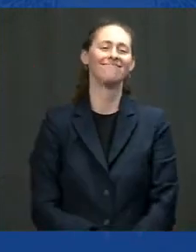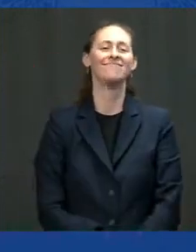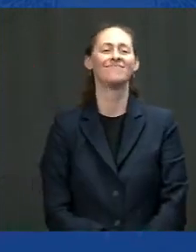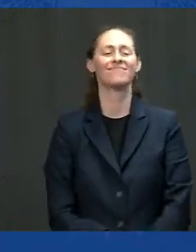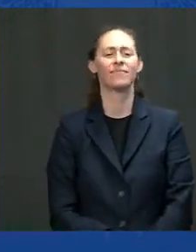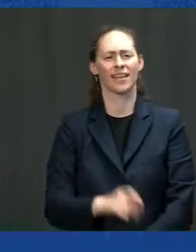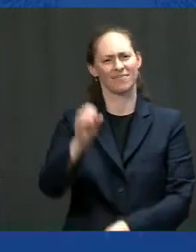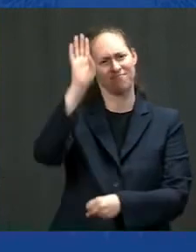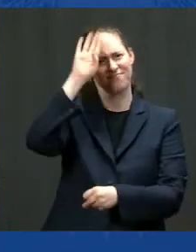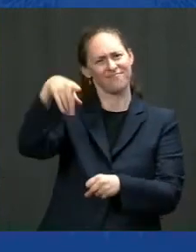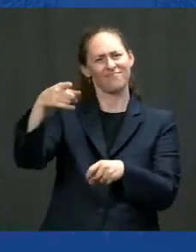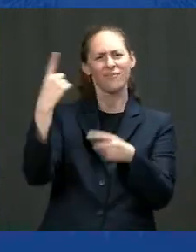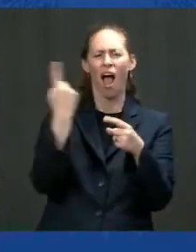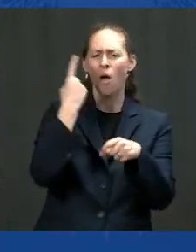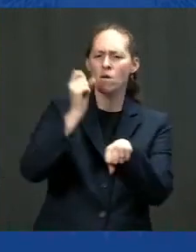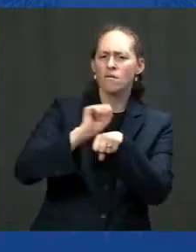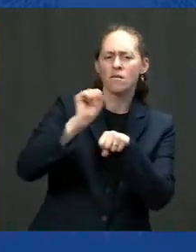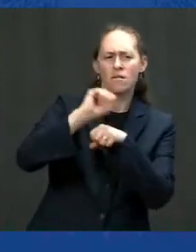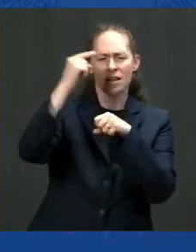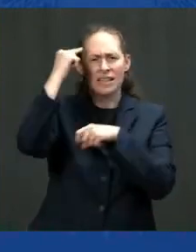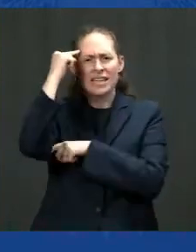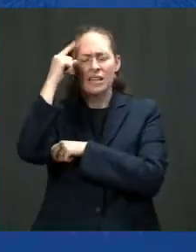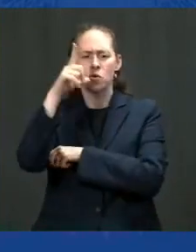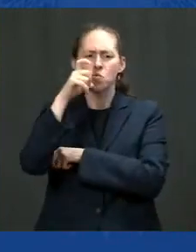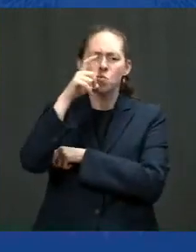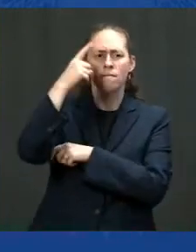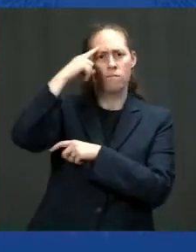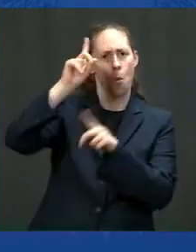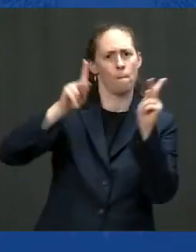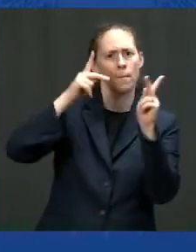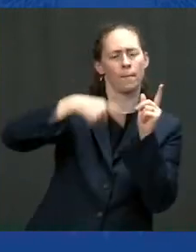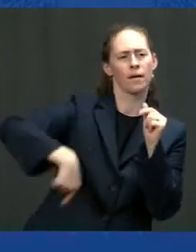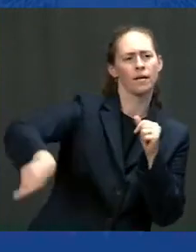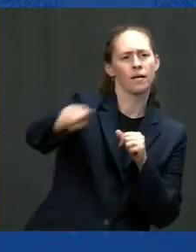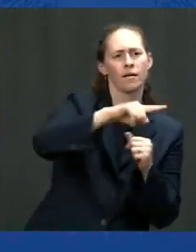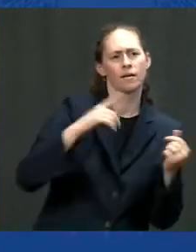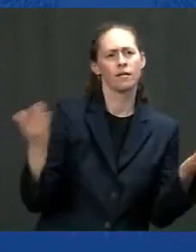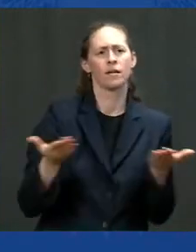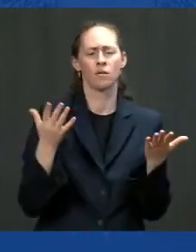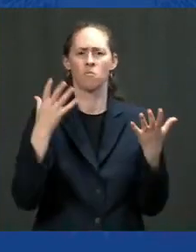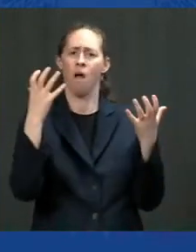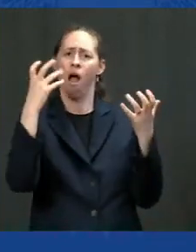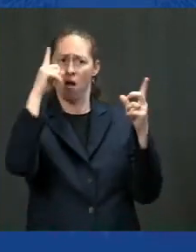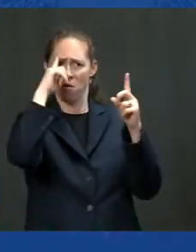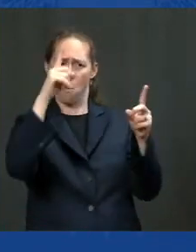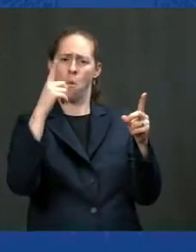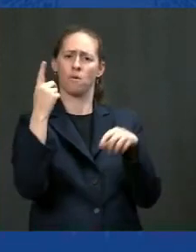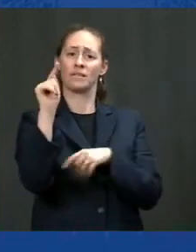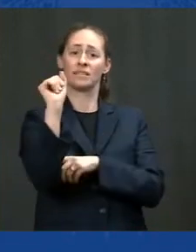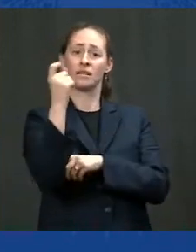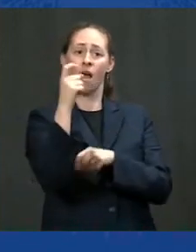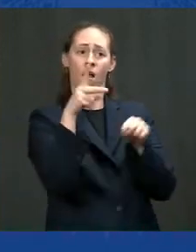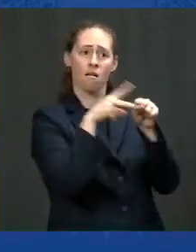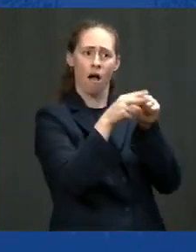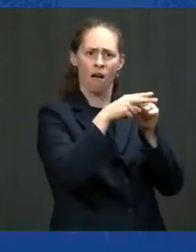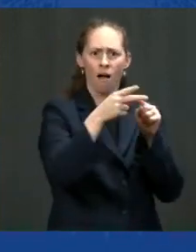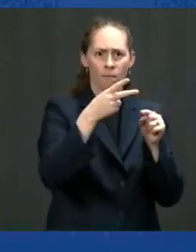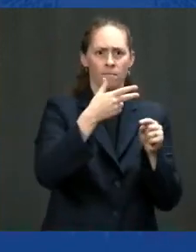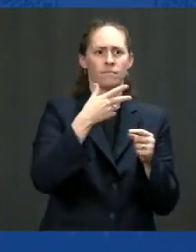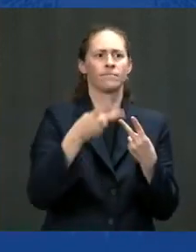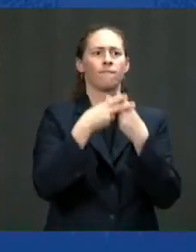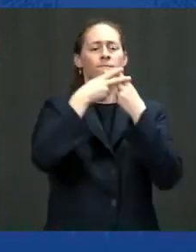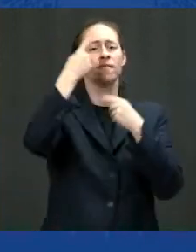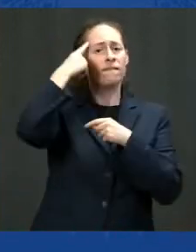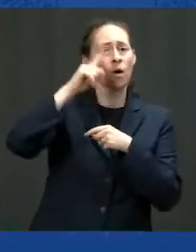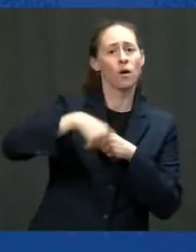valley helping us pass the tax cut for families and children the people are seeing now in their bank accounts showing up in their bank